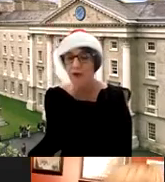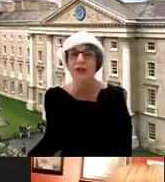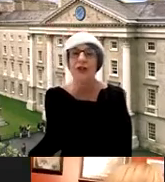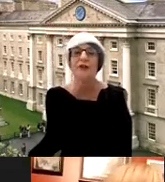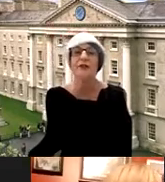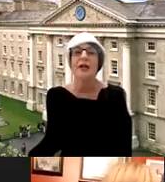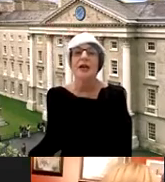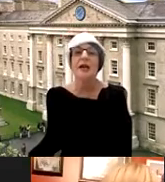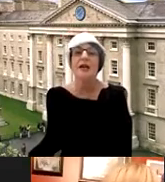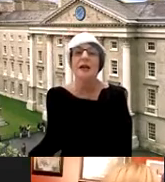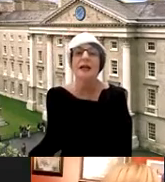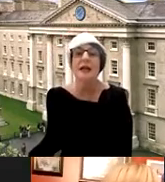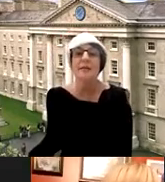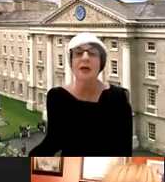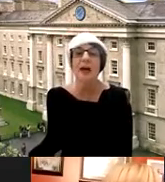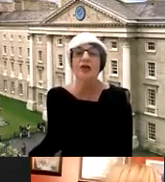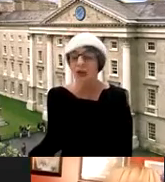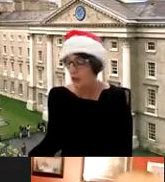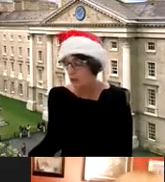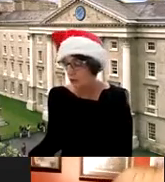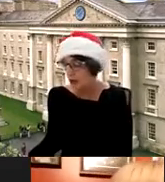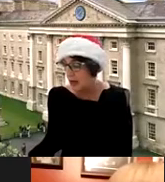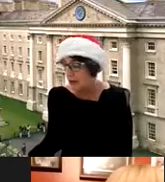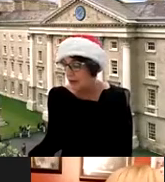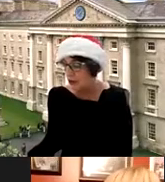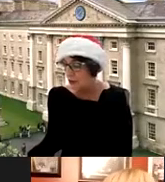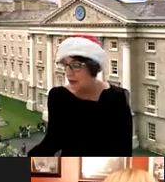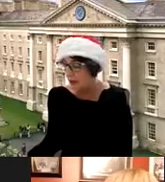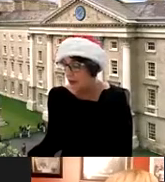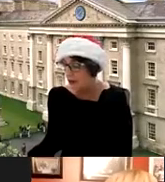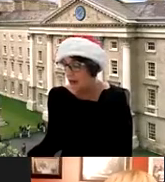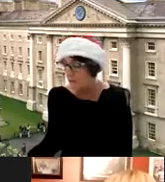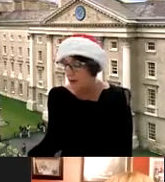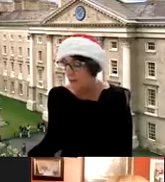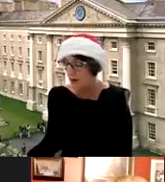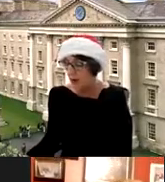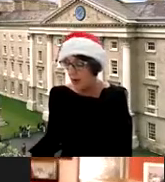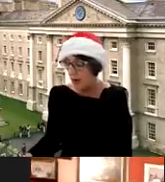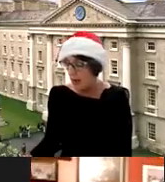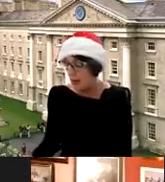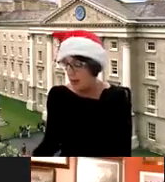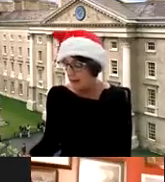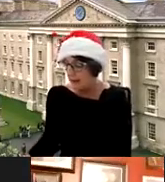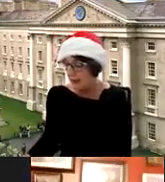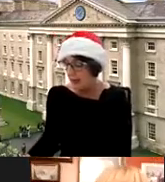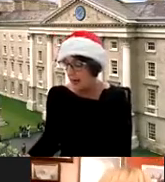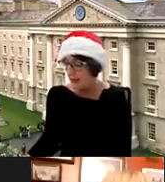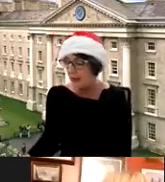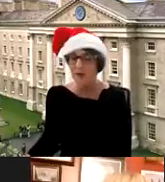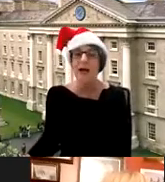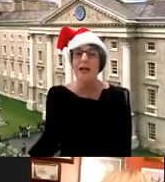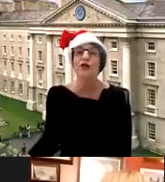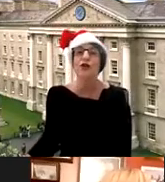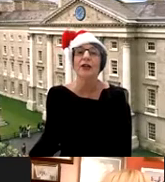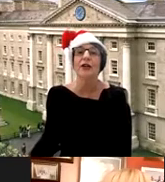charity service in in limerick and she is retired and she's with her staff member uh emelda delan